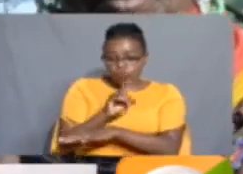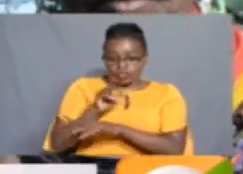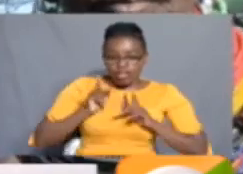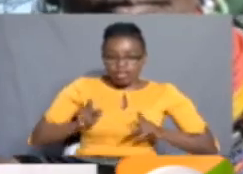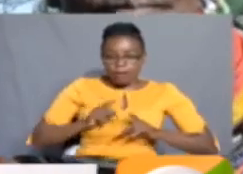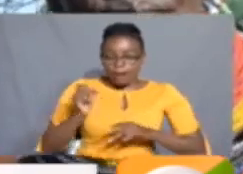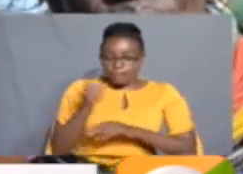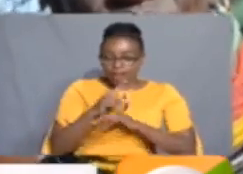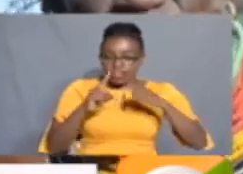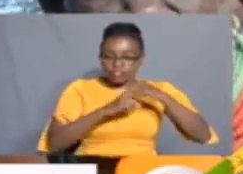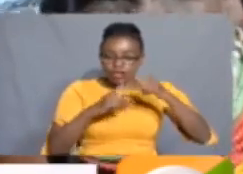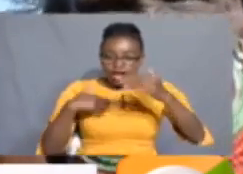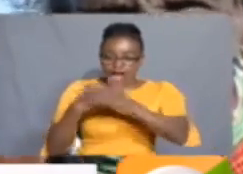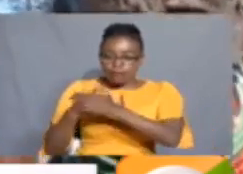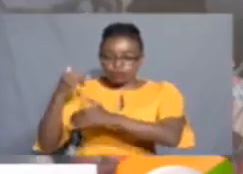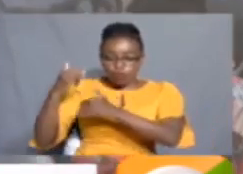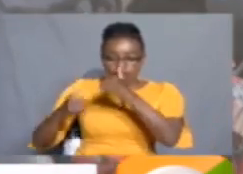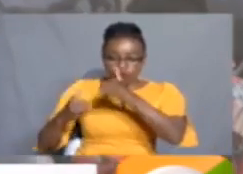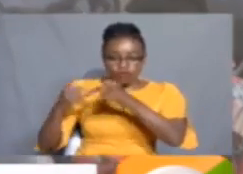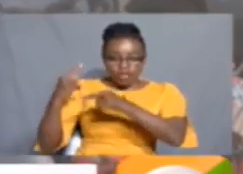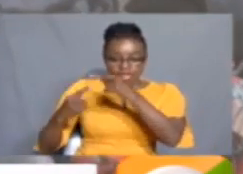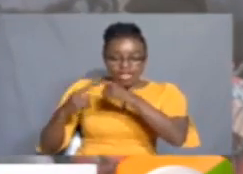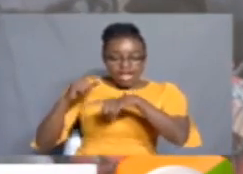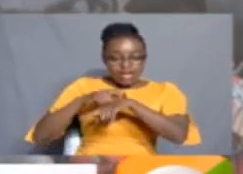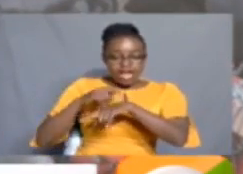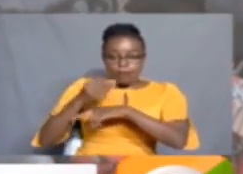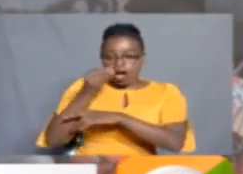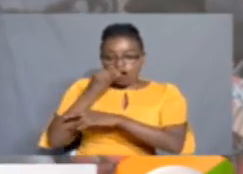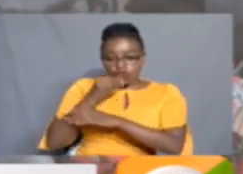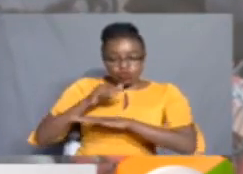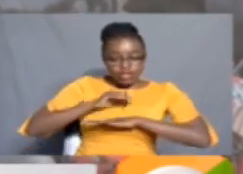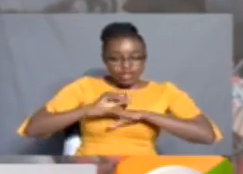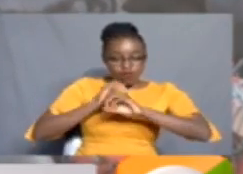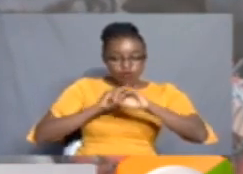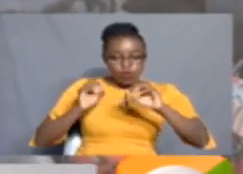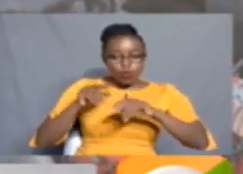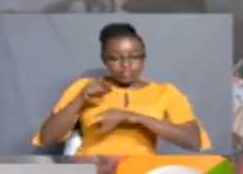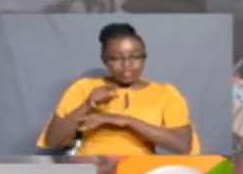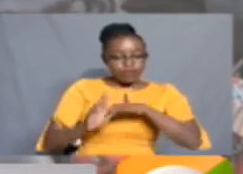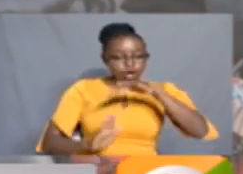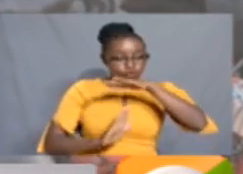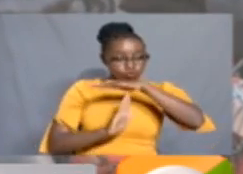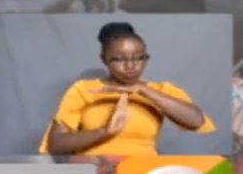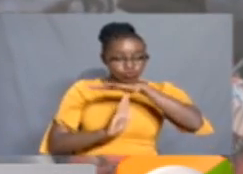month of June to end of year, where food insecurity is expected to be at its peak.